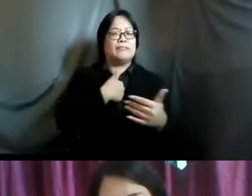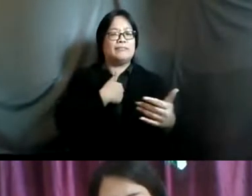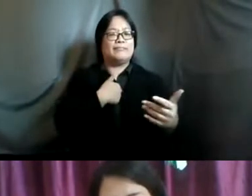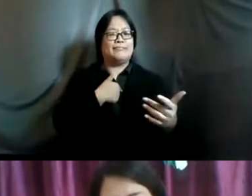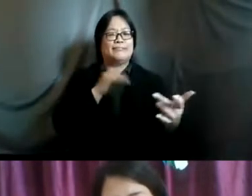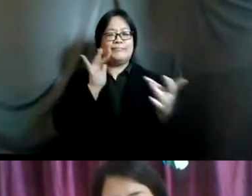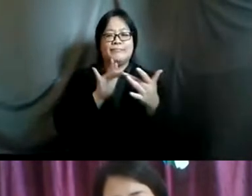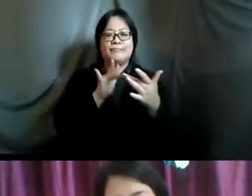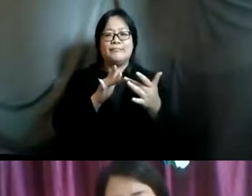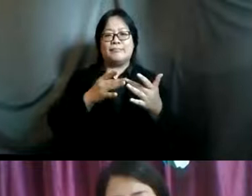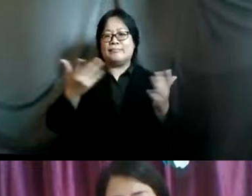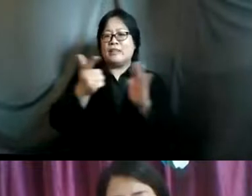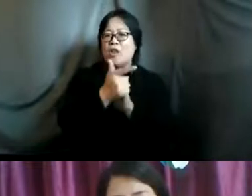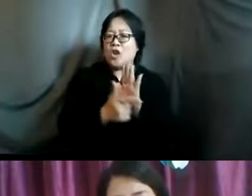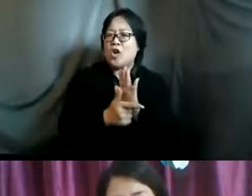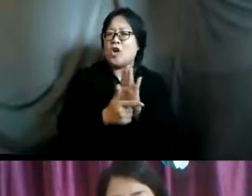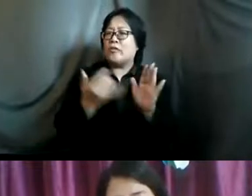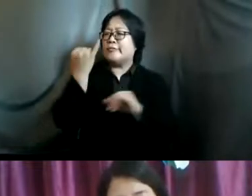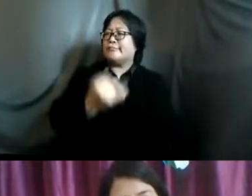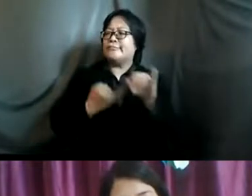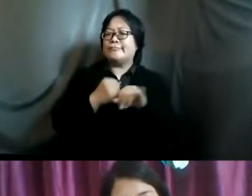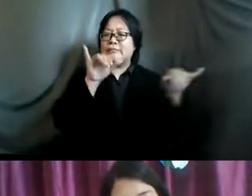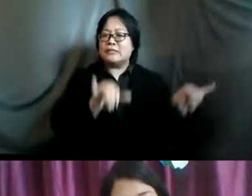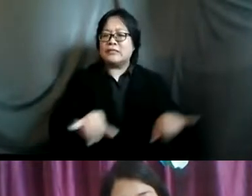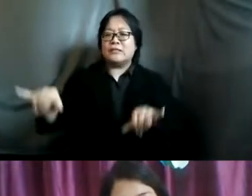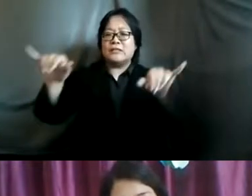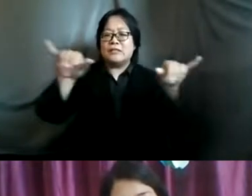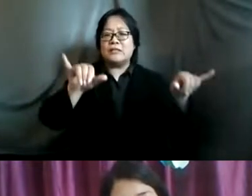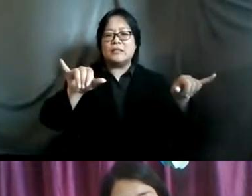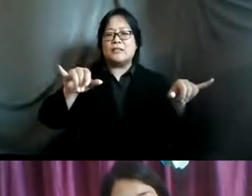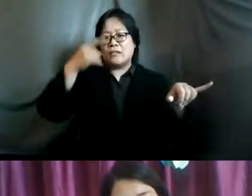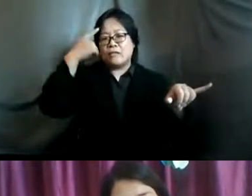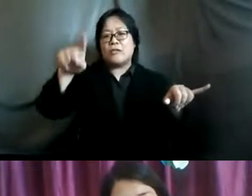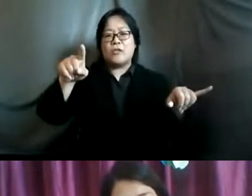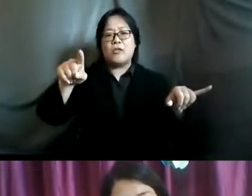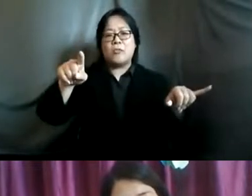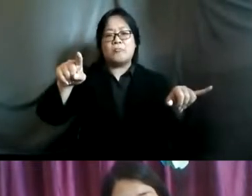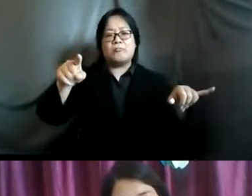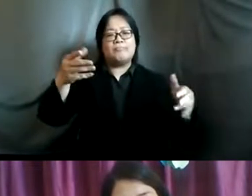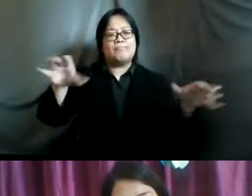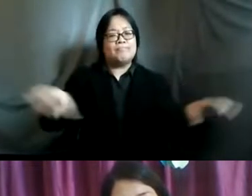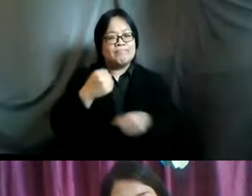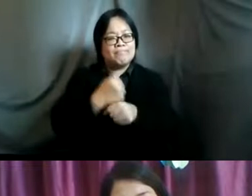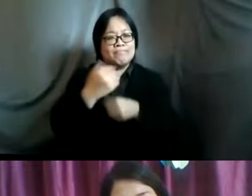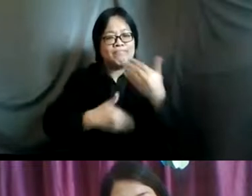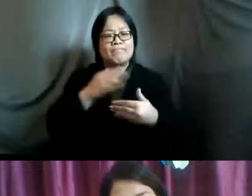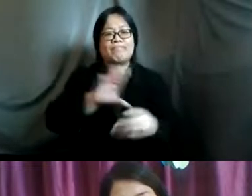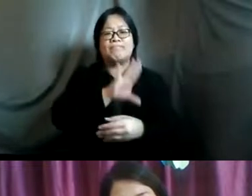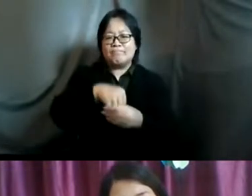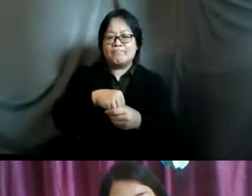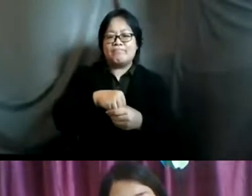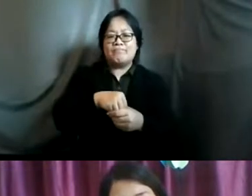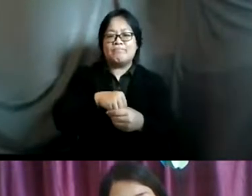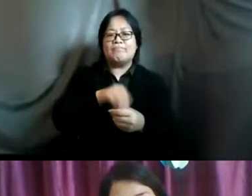making laws and international standards more with the need to focus on effective implementation and inclusion including